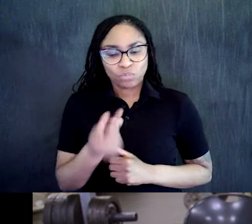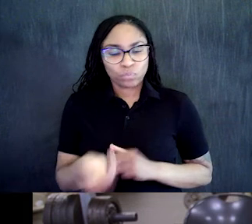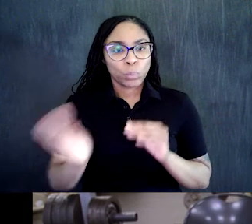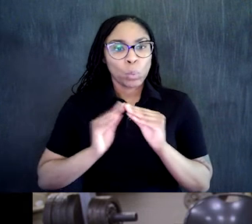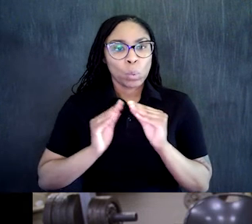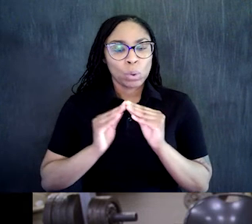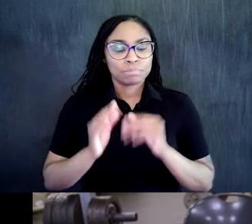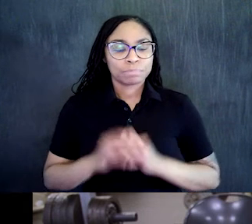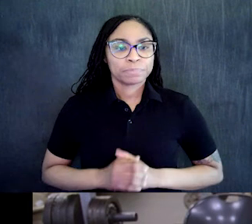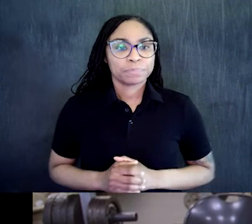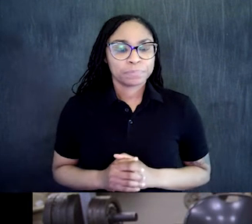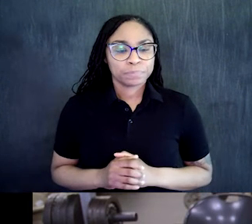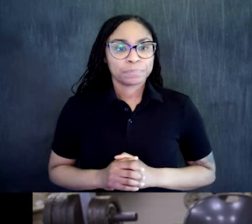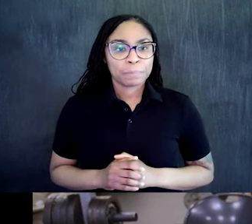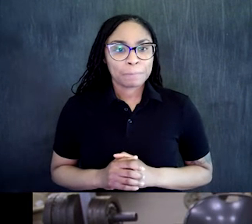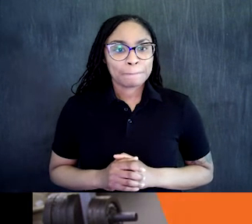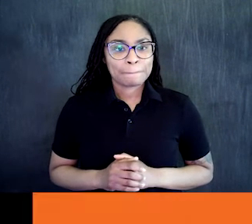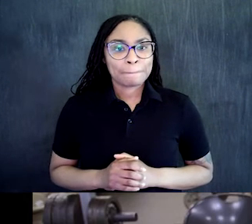Yes.